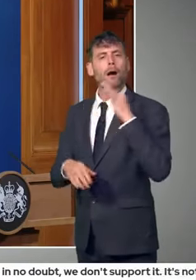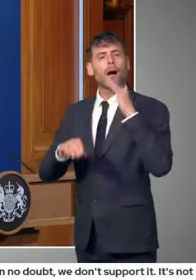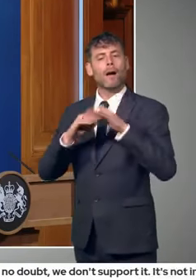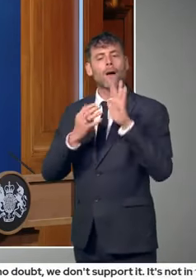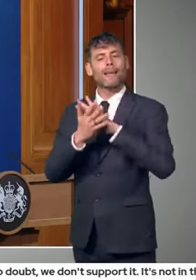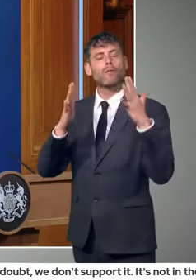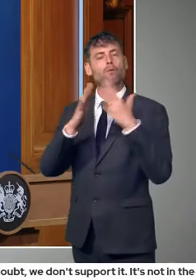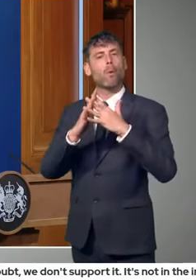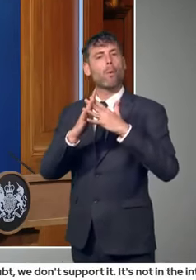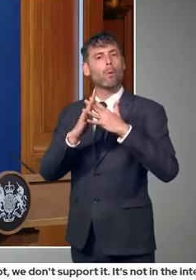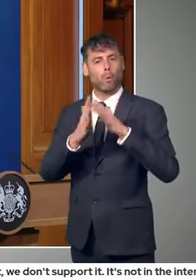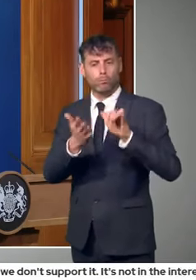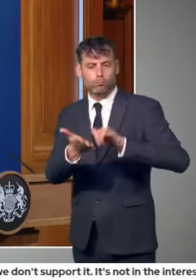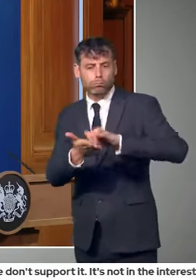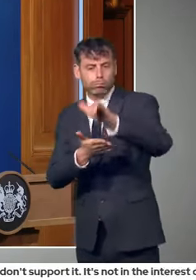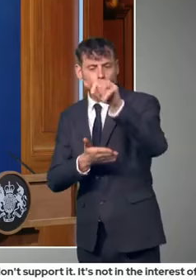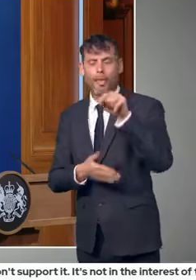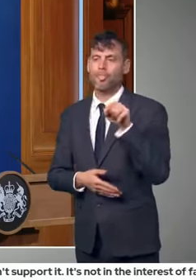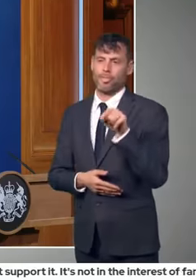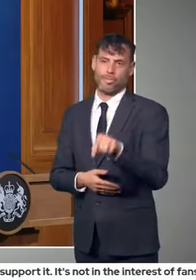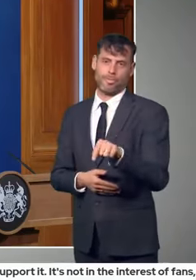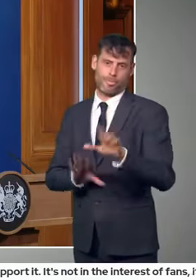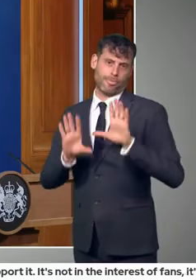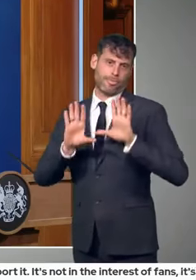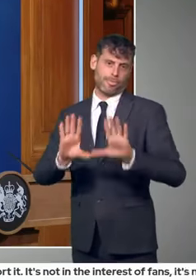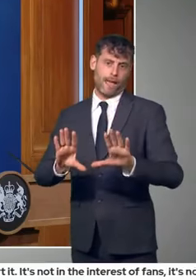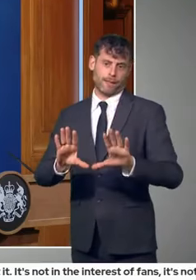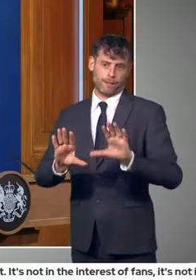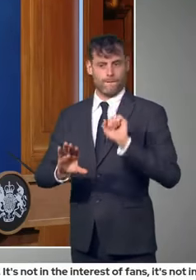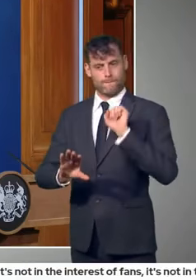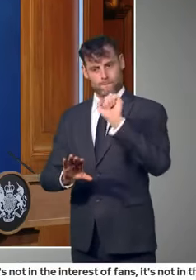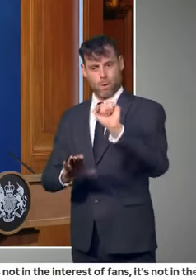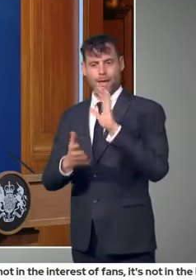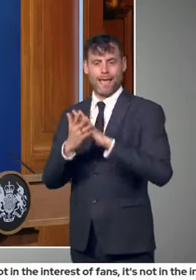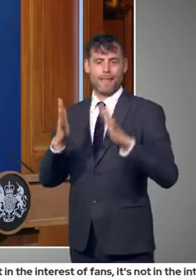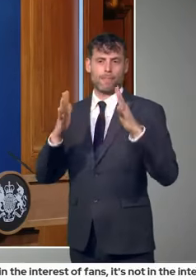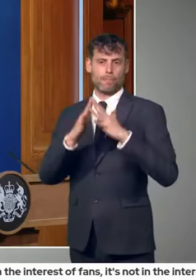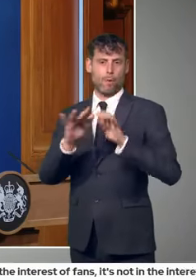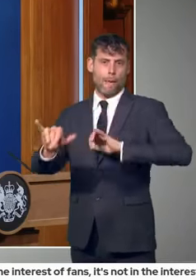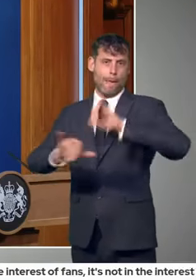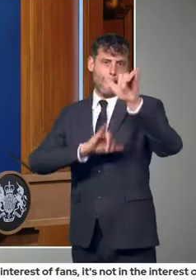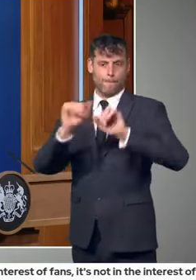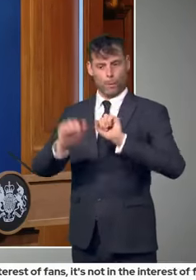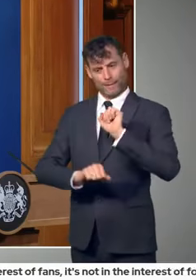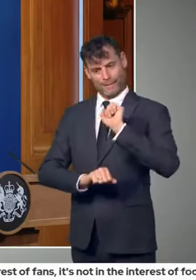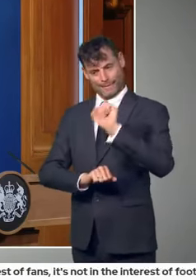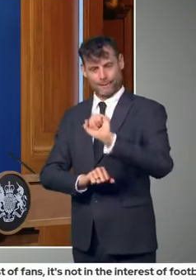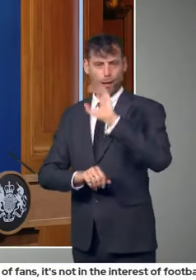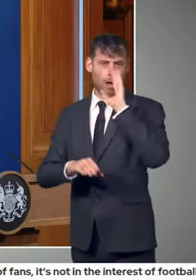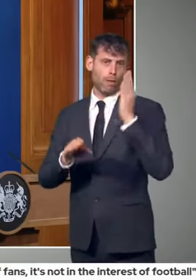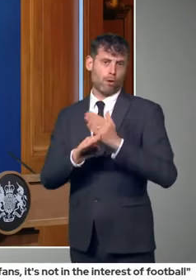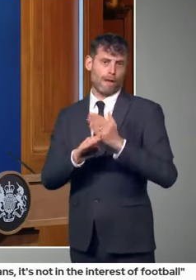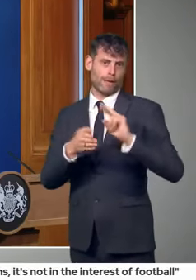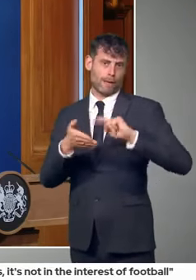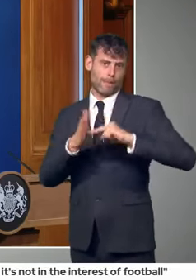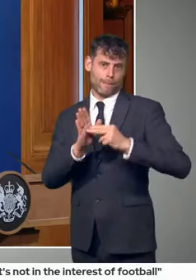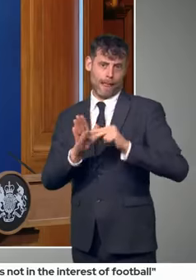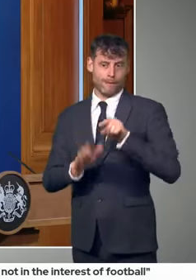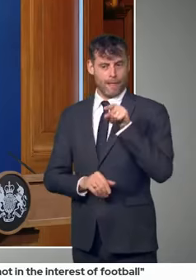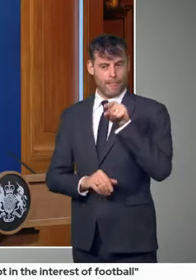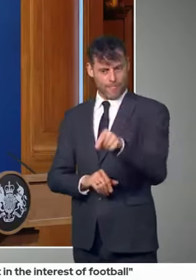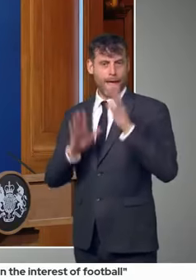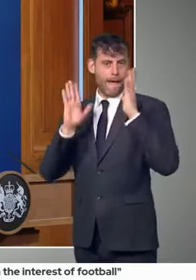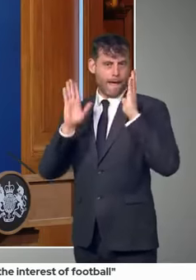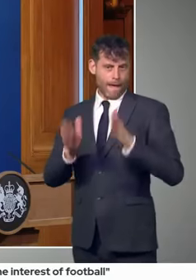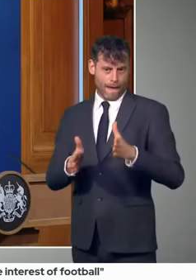the, uh, for the company concerned. It's a, it's a private, uh, matter. It's the, if they've got to, uh, to get it through, to fund it,